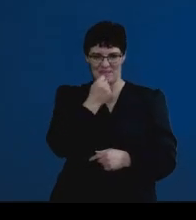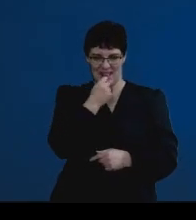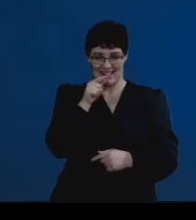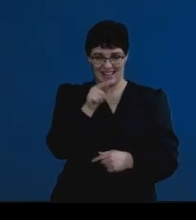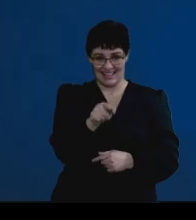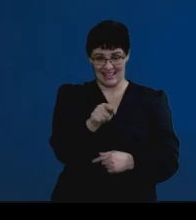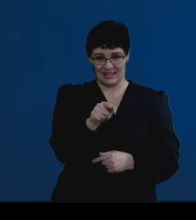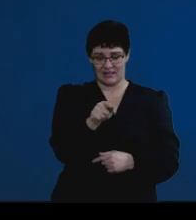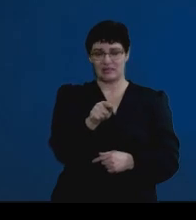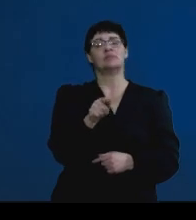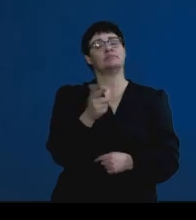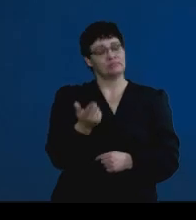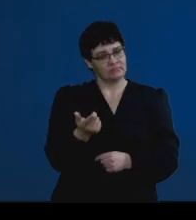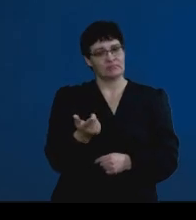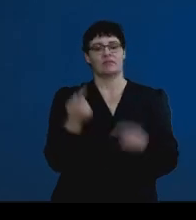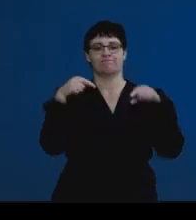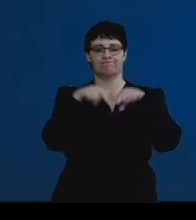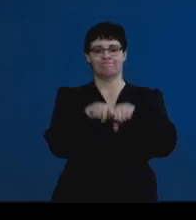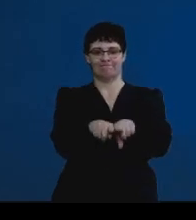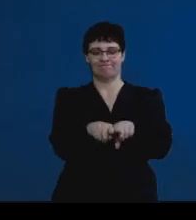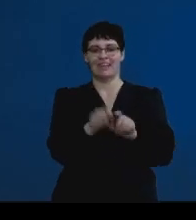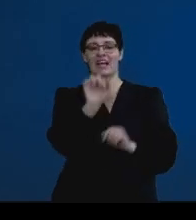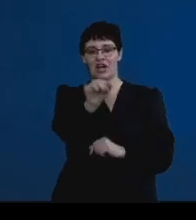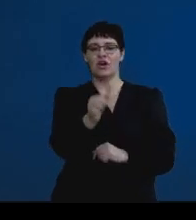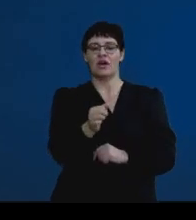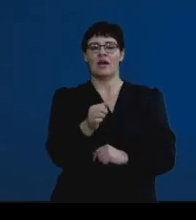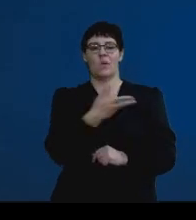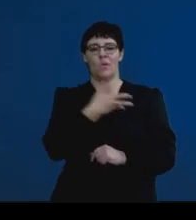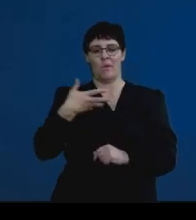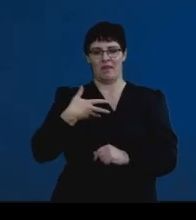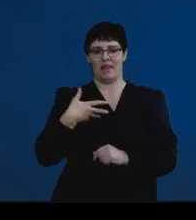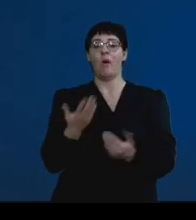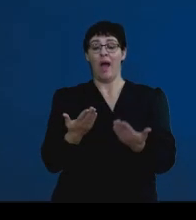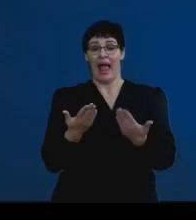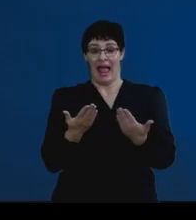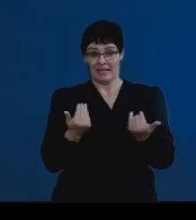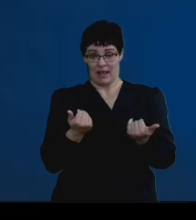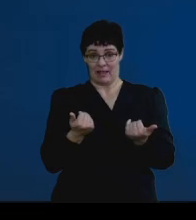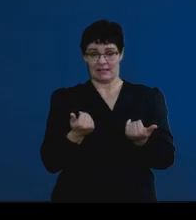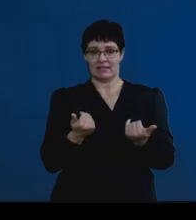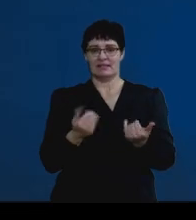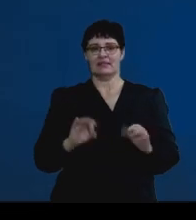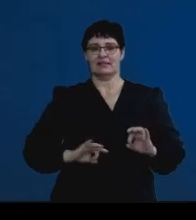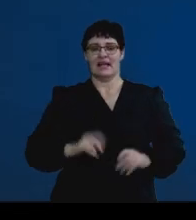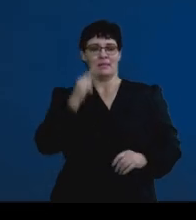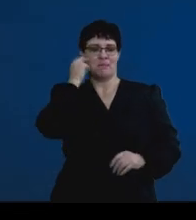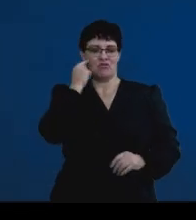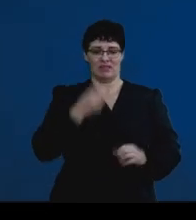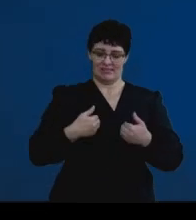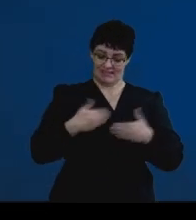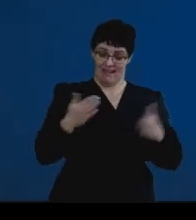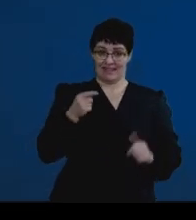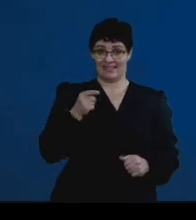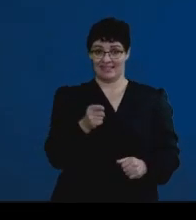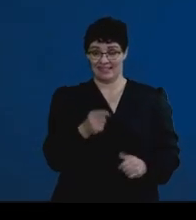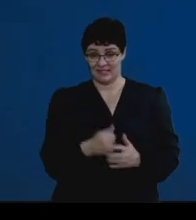will often coincide with the day when the female is expected to have her period. And